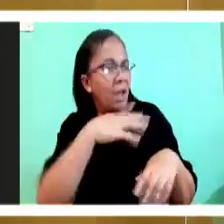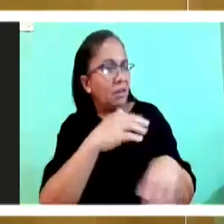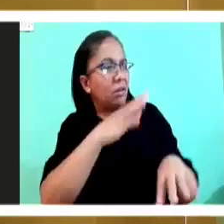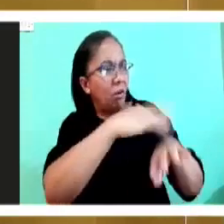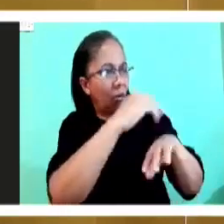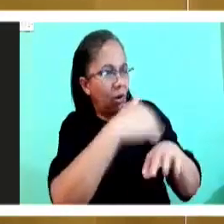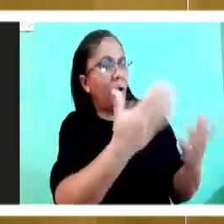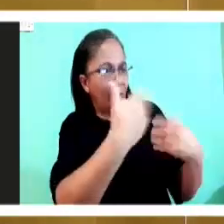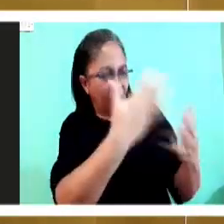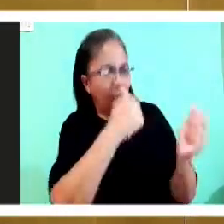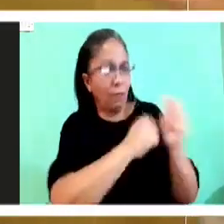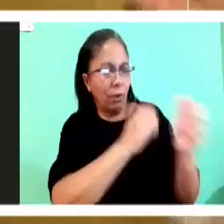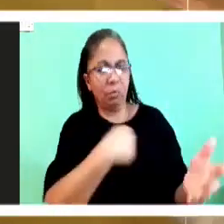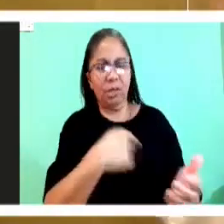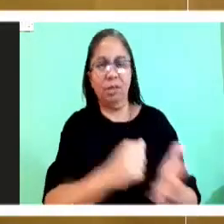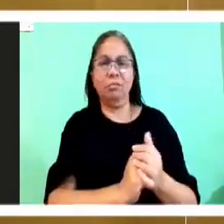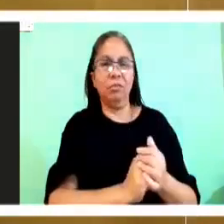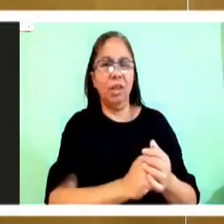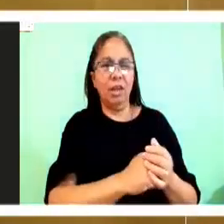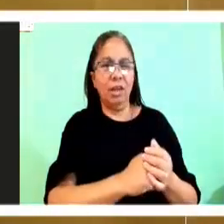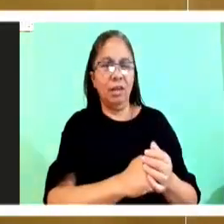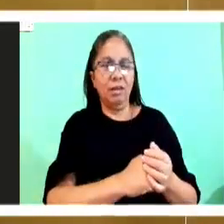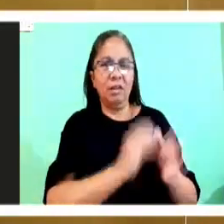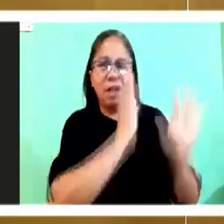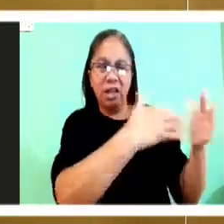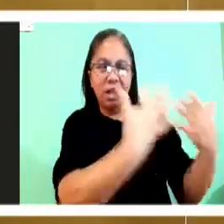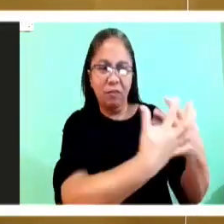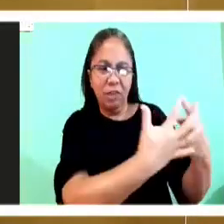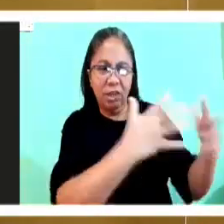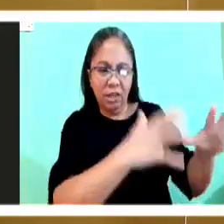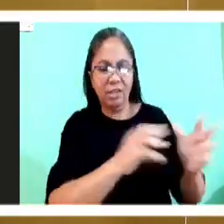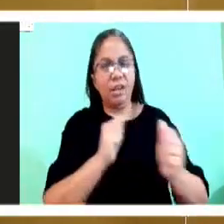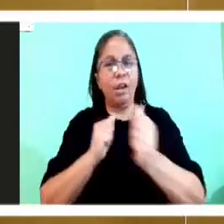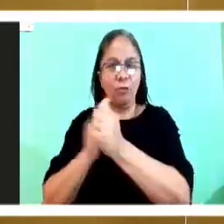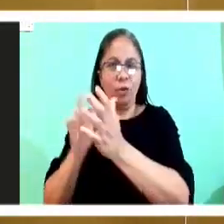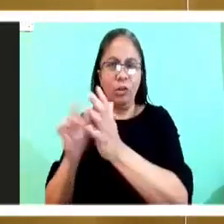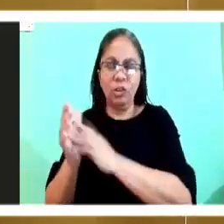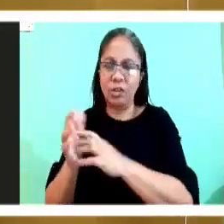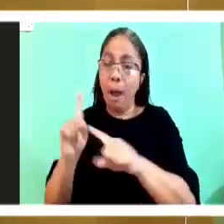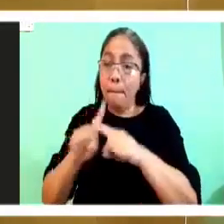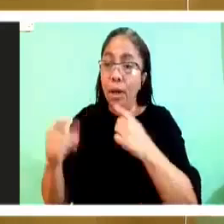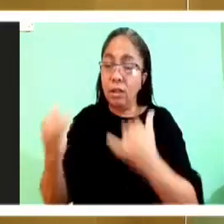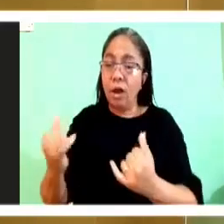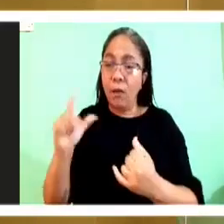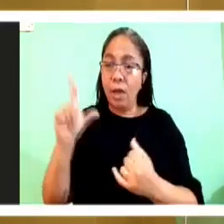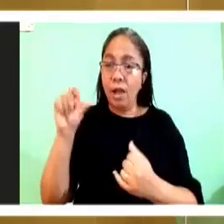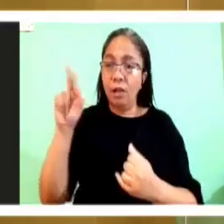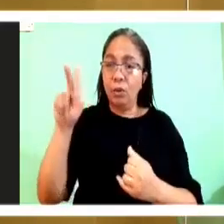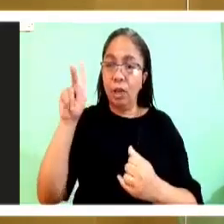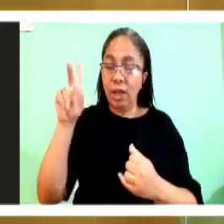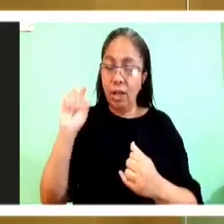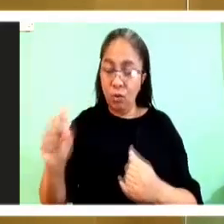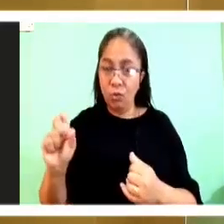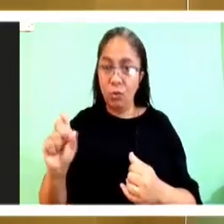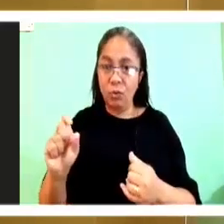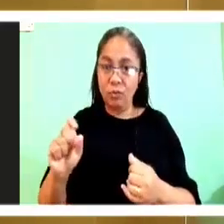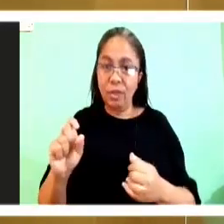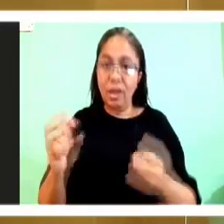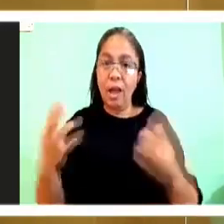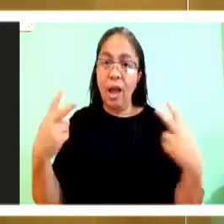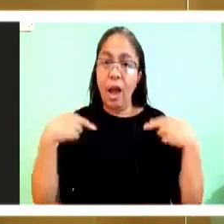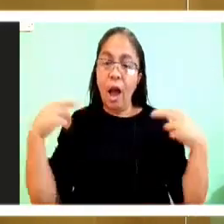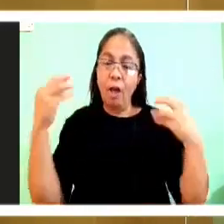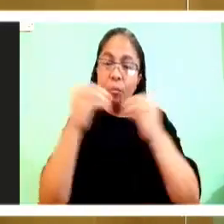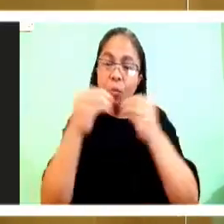follow me. They left the nets and they followed him. Well, thank God we have Luke. Because Luke tells us a lot more of what